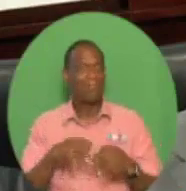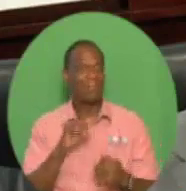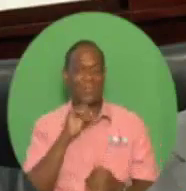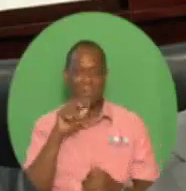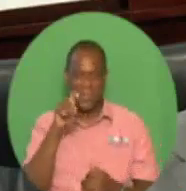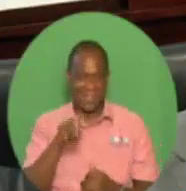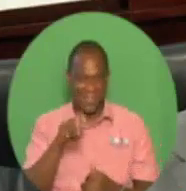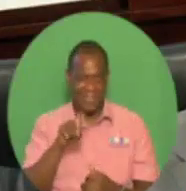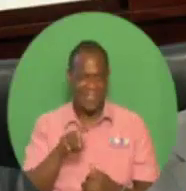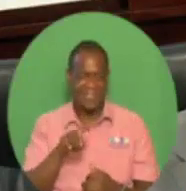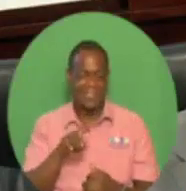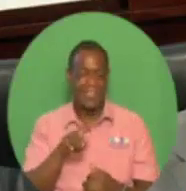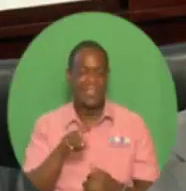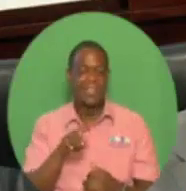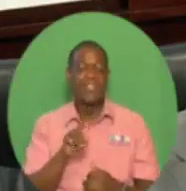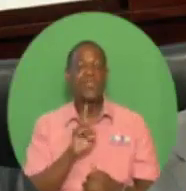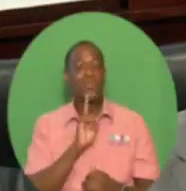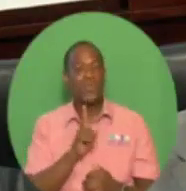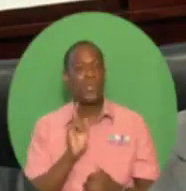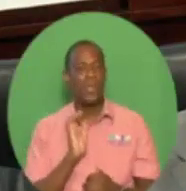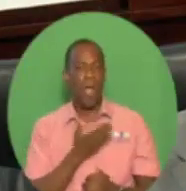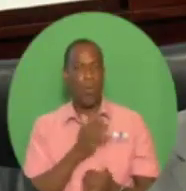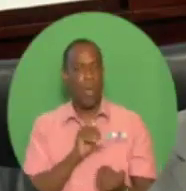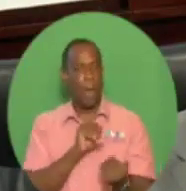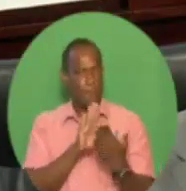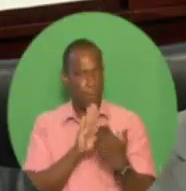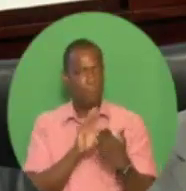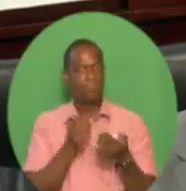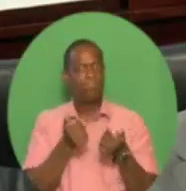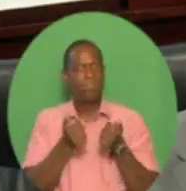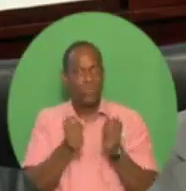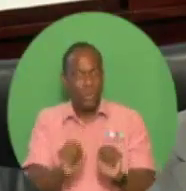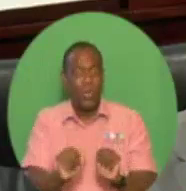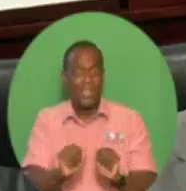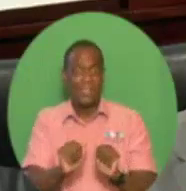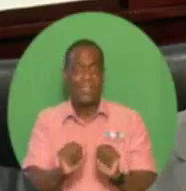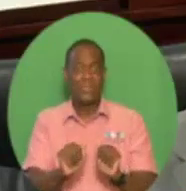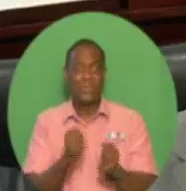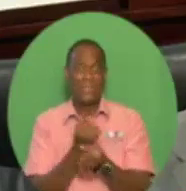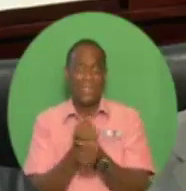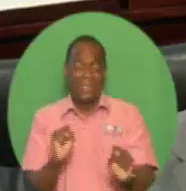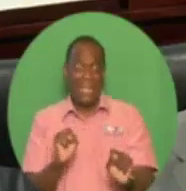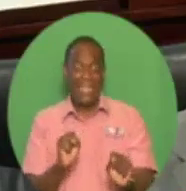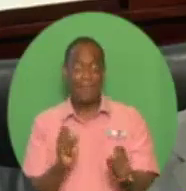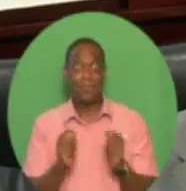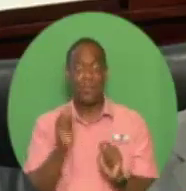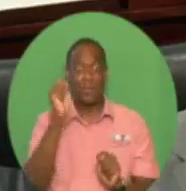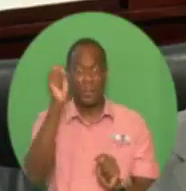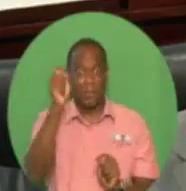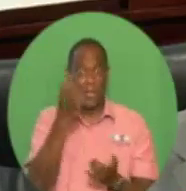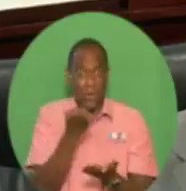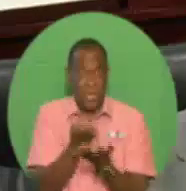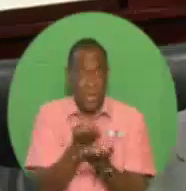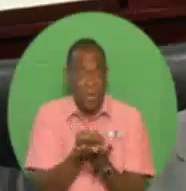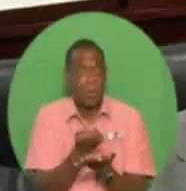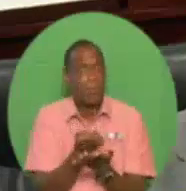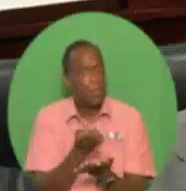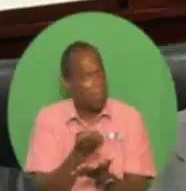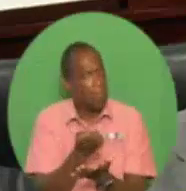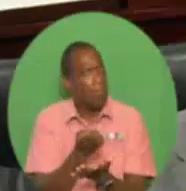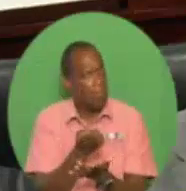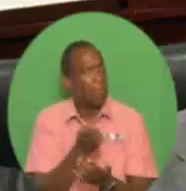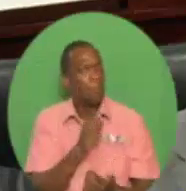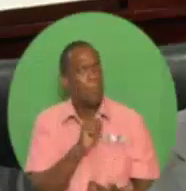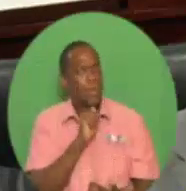pulling the country out of the deep, dark hole in which our predecessors left us. We were in a virtual financial